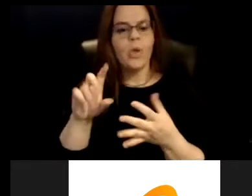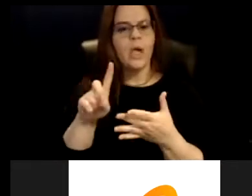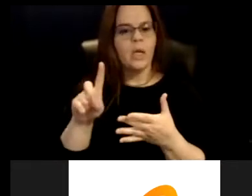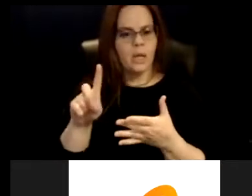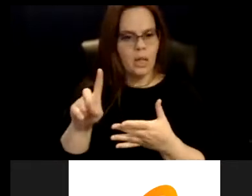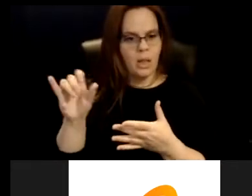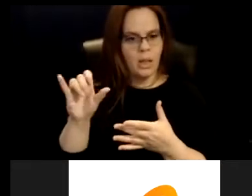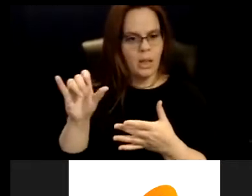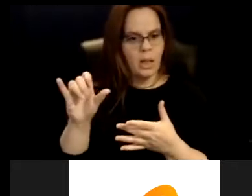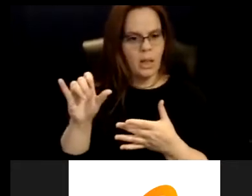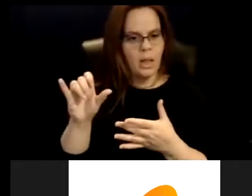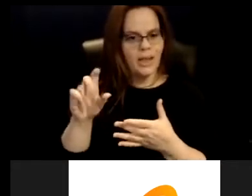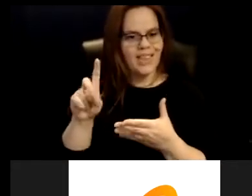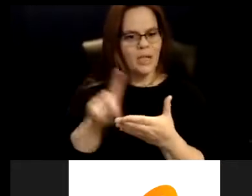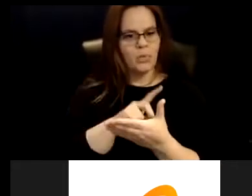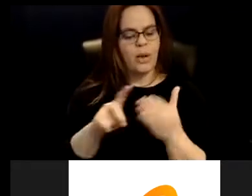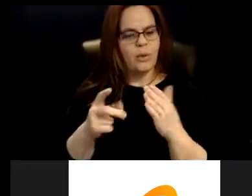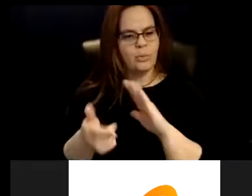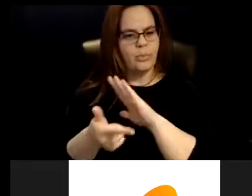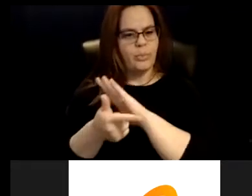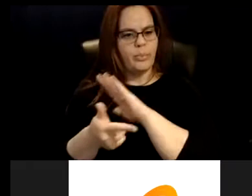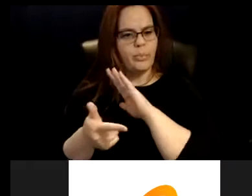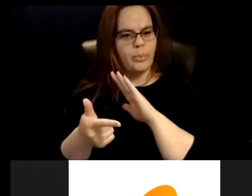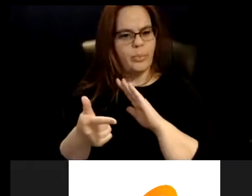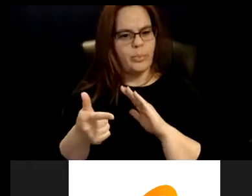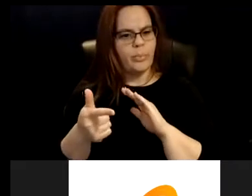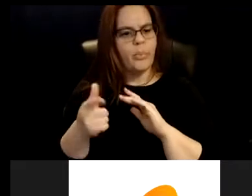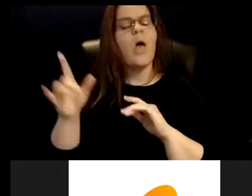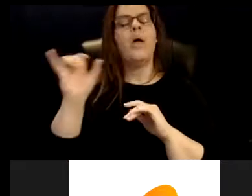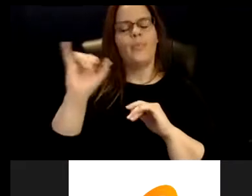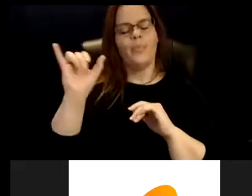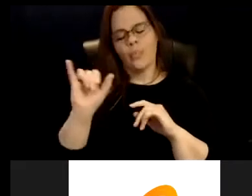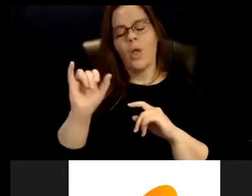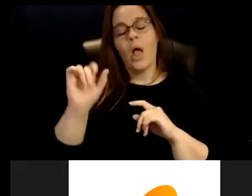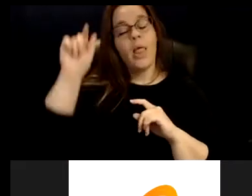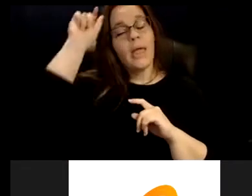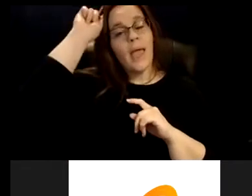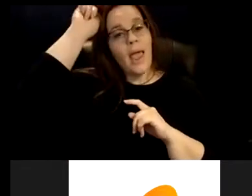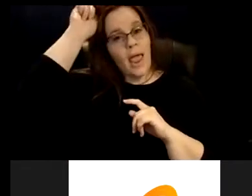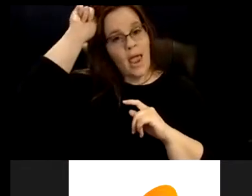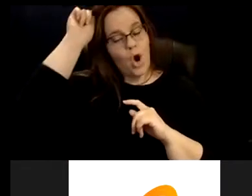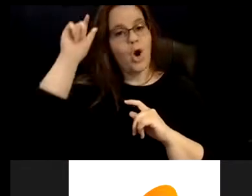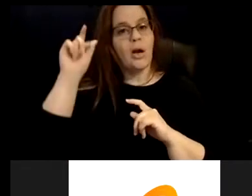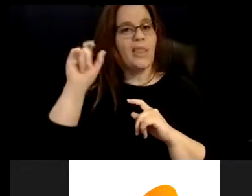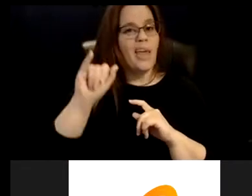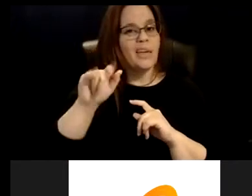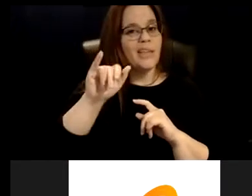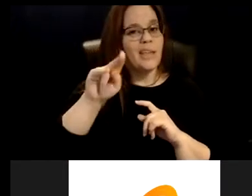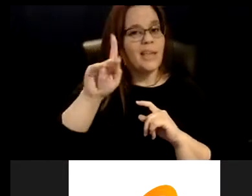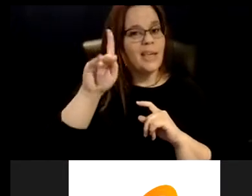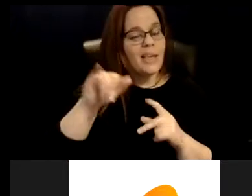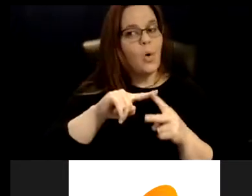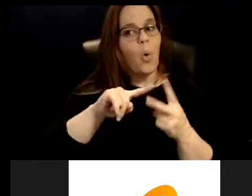which essentially says that the way, you know, kinky coily hair has historically and continues to be seen